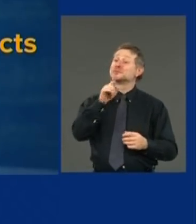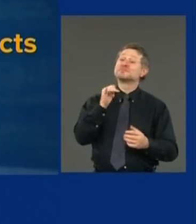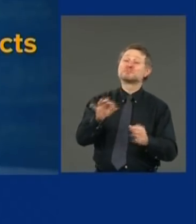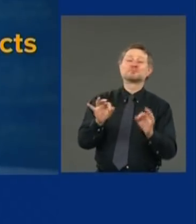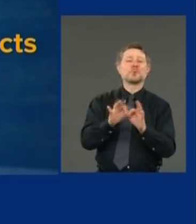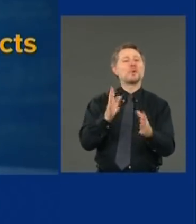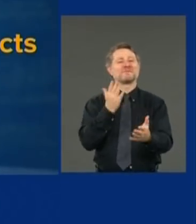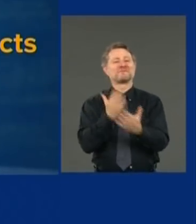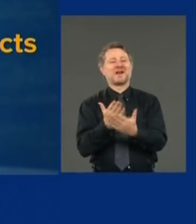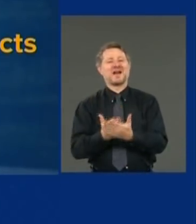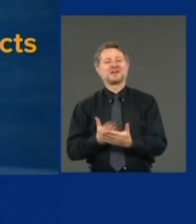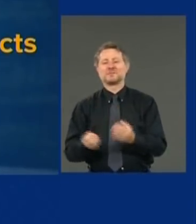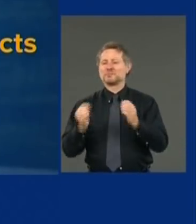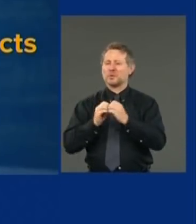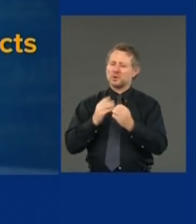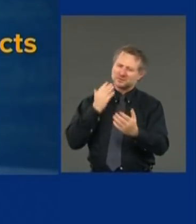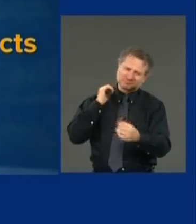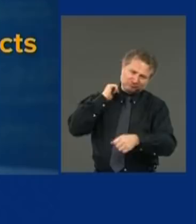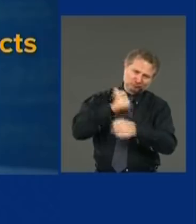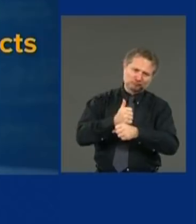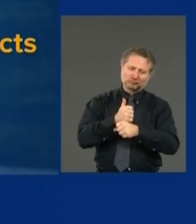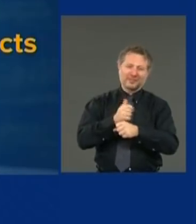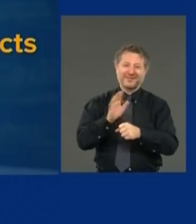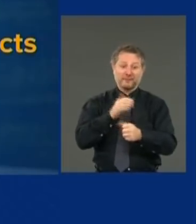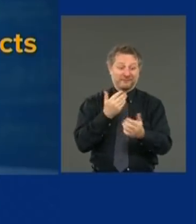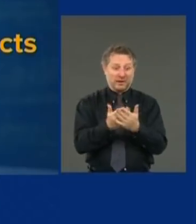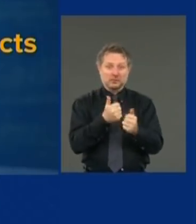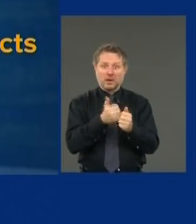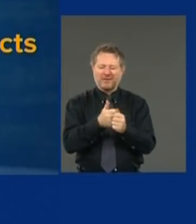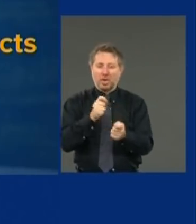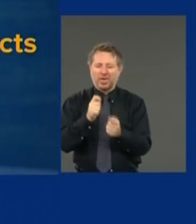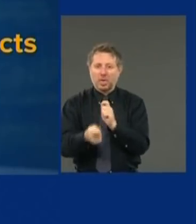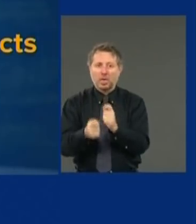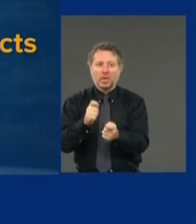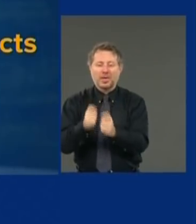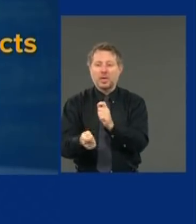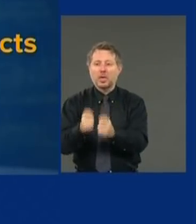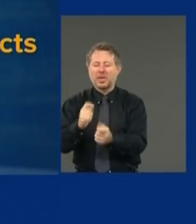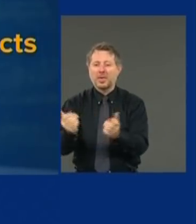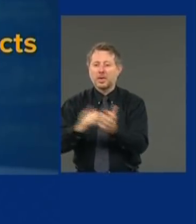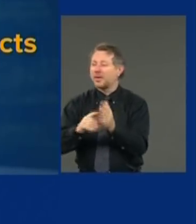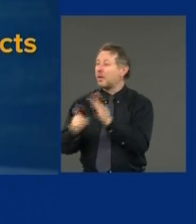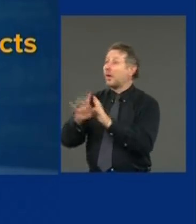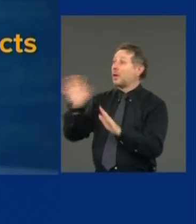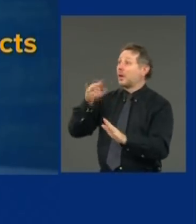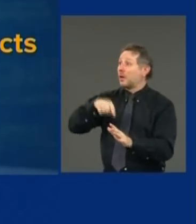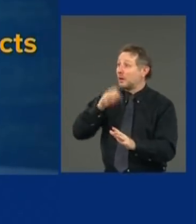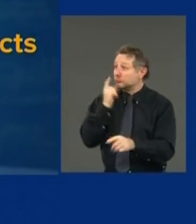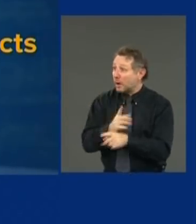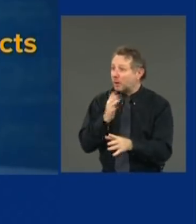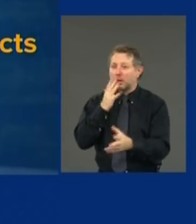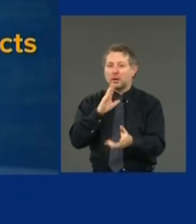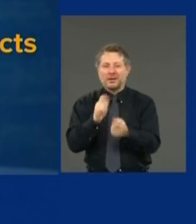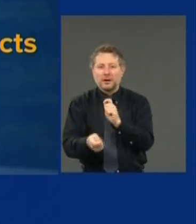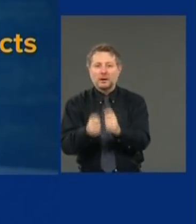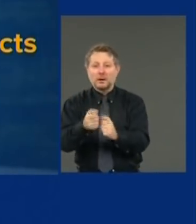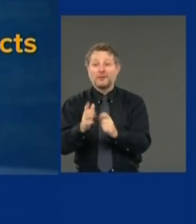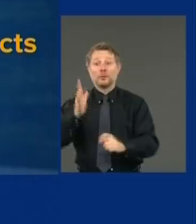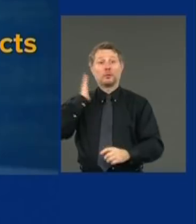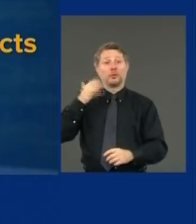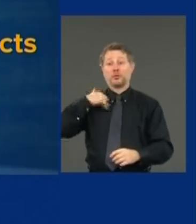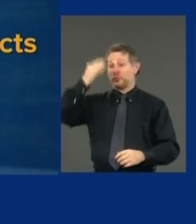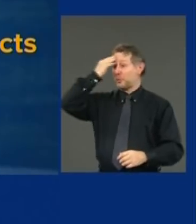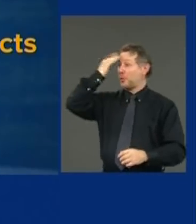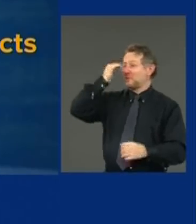change with this virus. Nobody's fault. But since we didn't know about the virus, we had certain